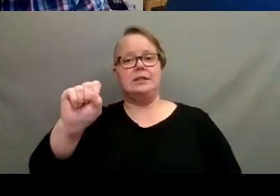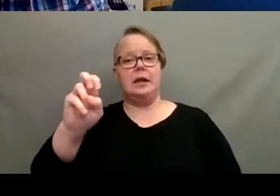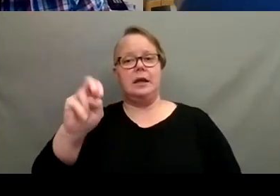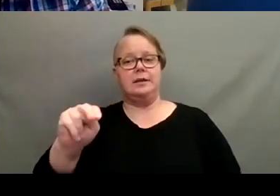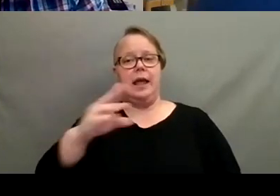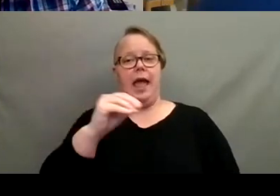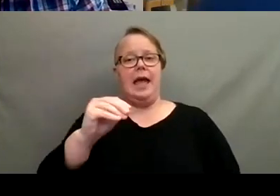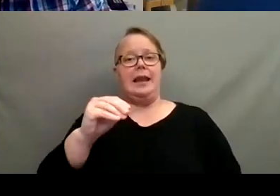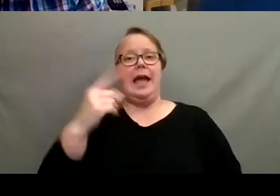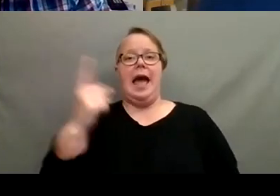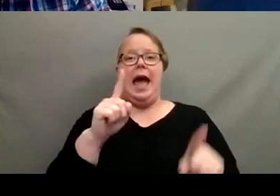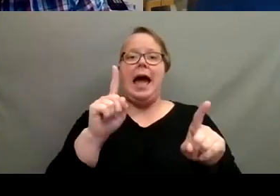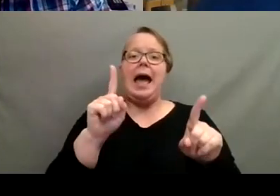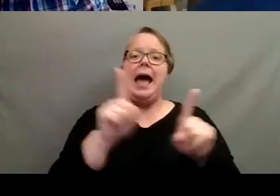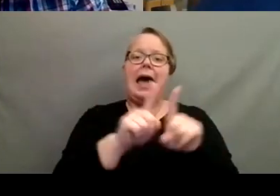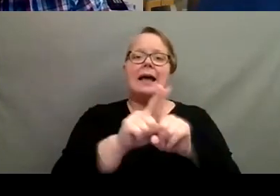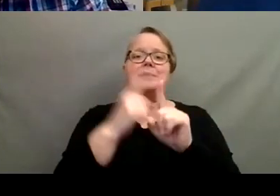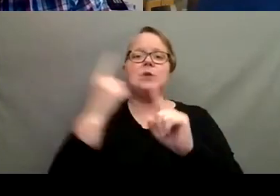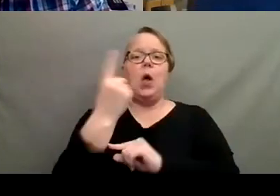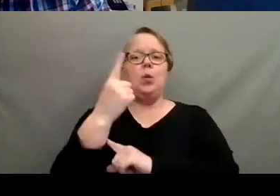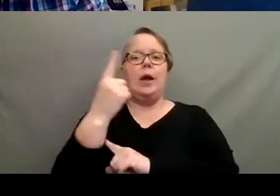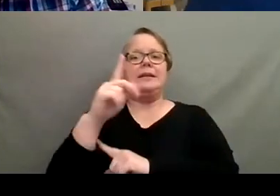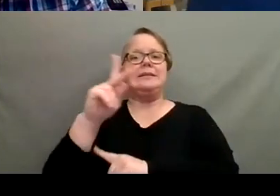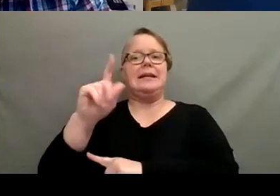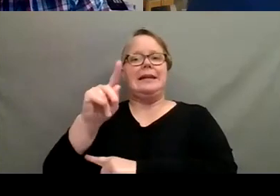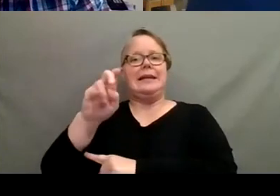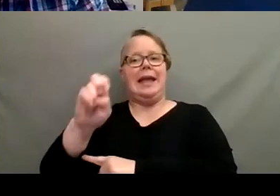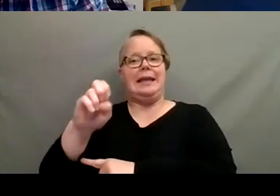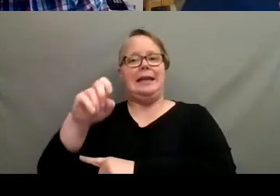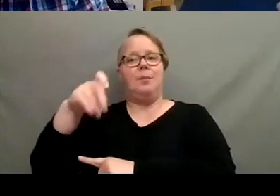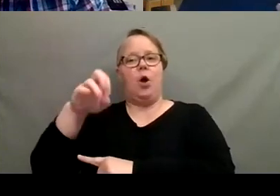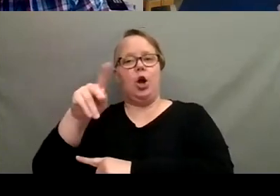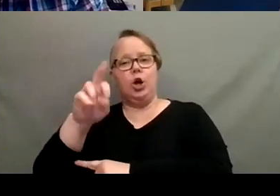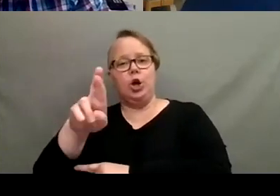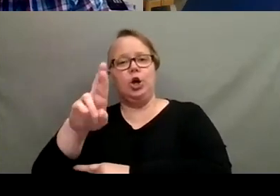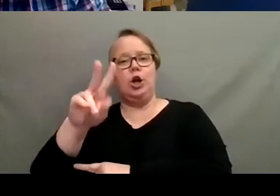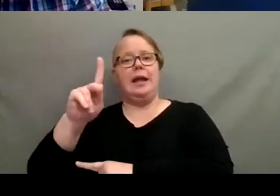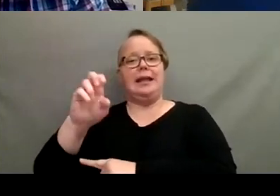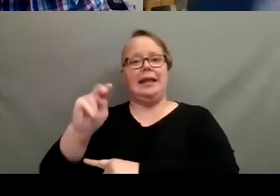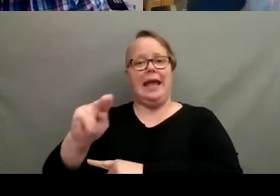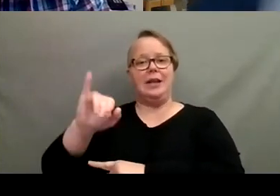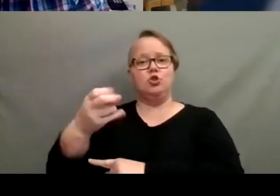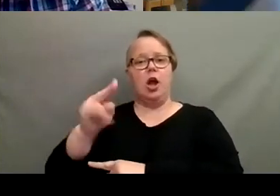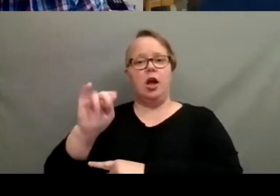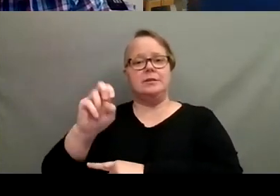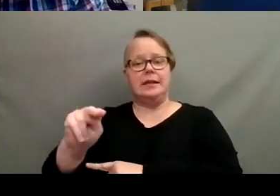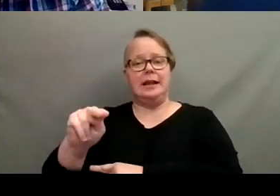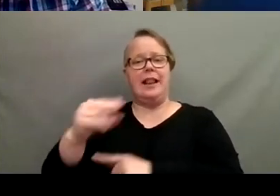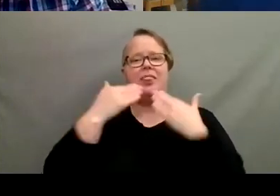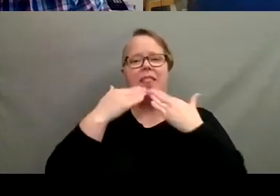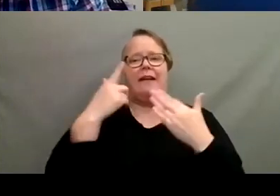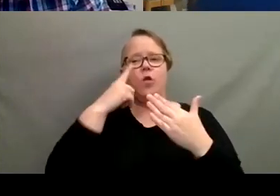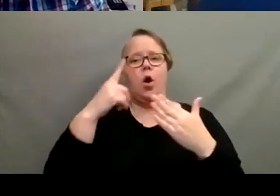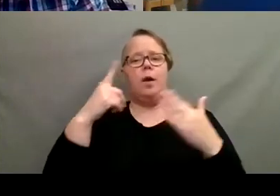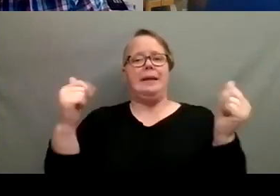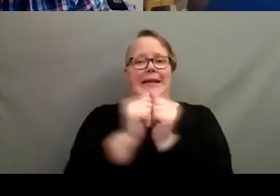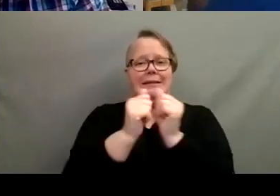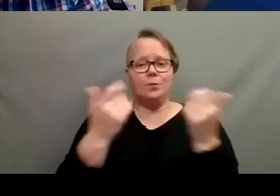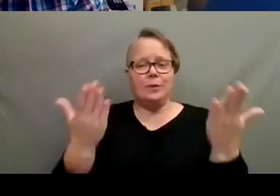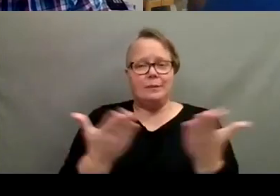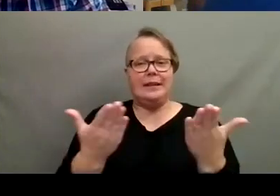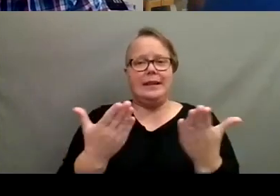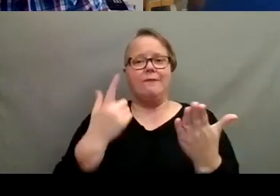here at the Good Growing Podcast, Ken Johnson, Katie Parker. Thank you so much for being here, leading us through the foray of